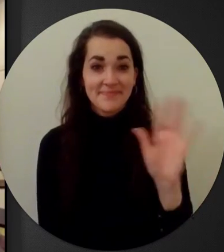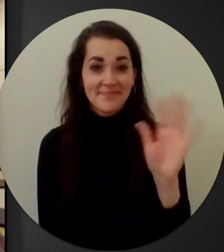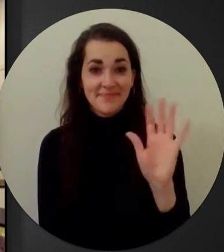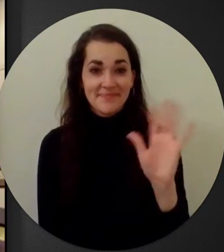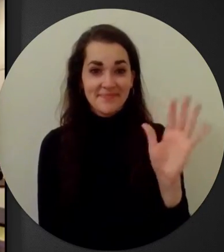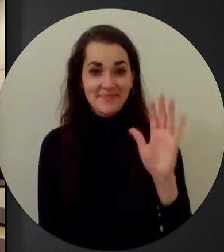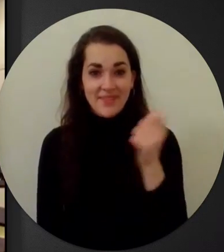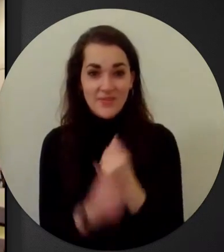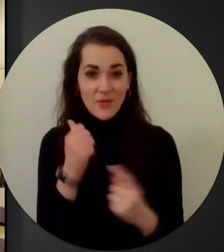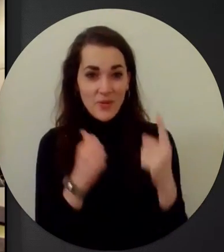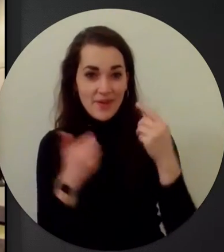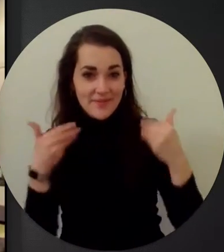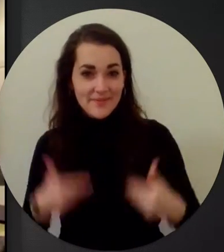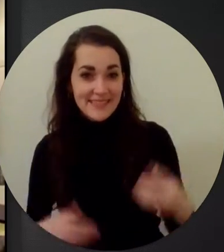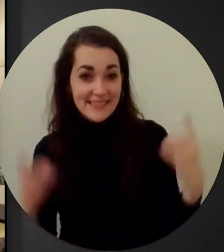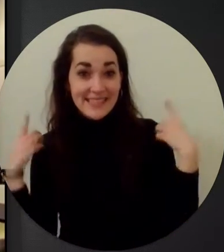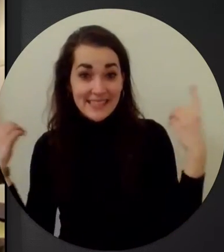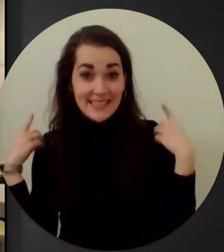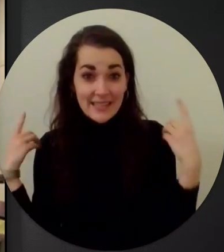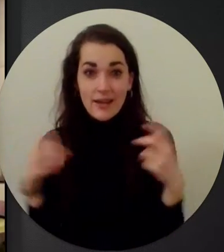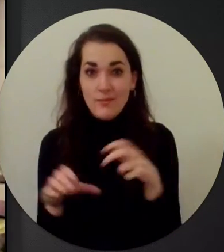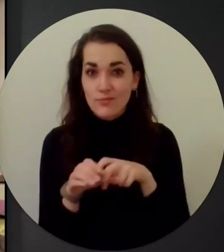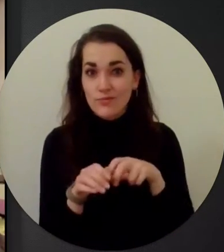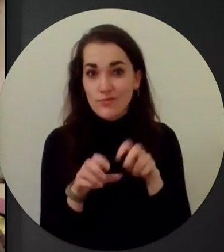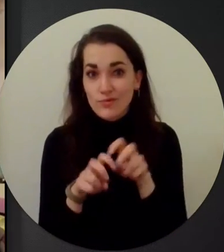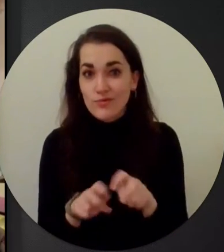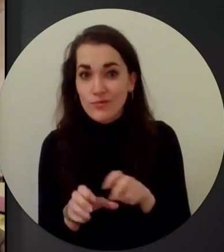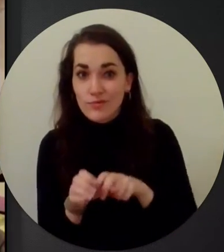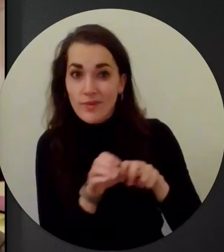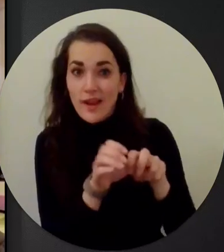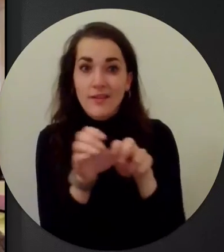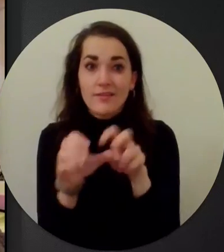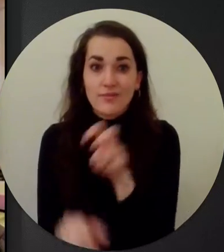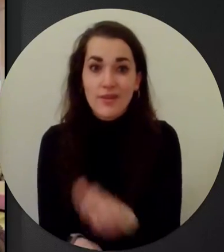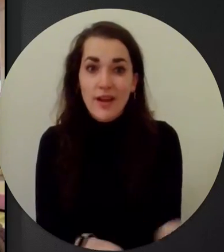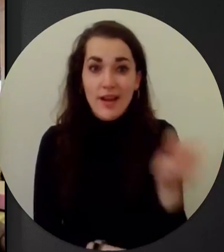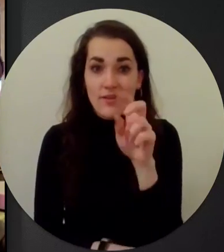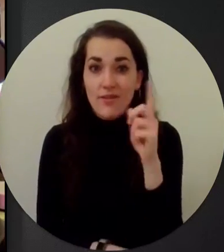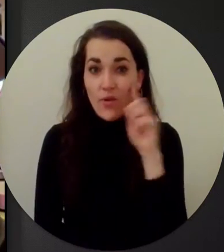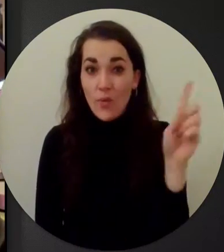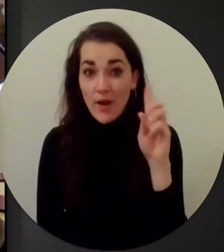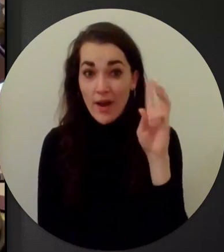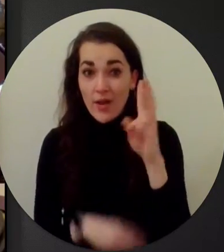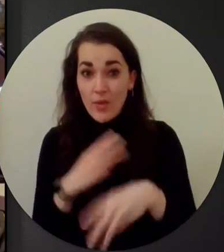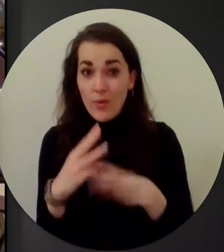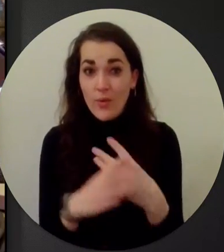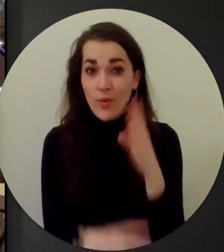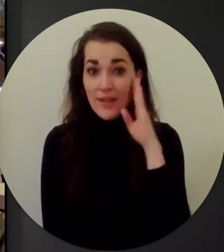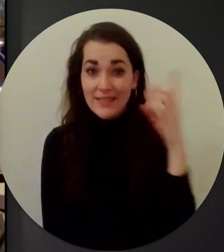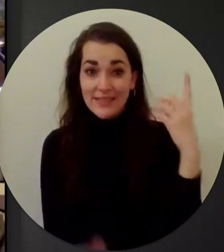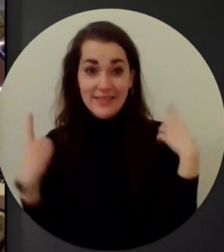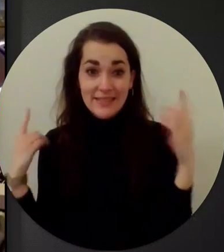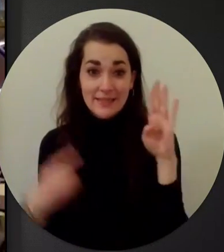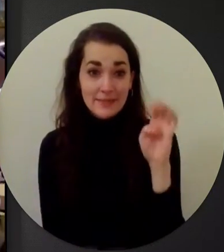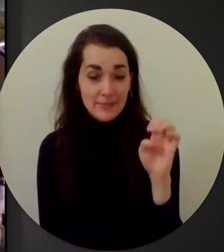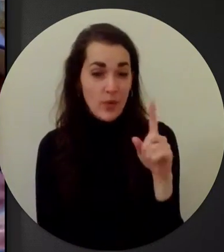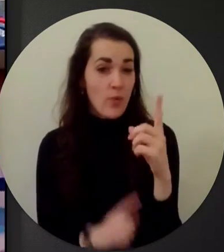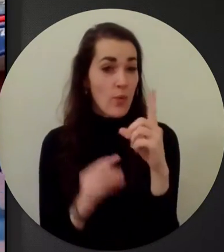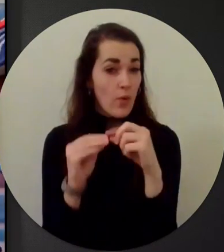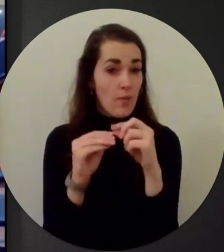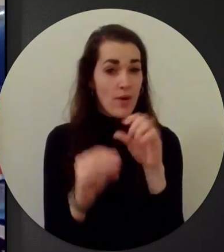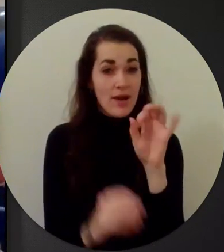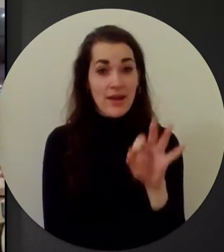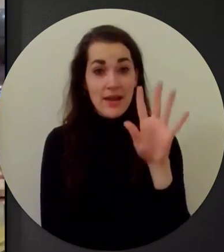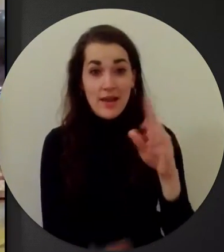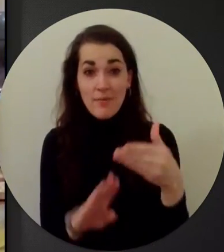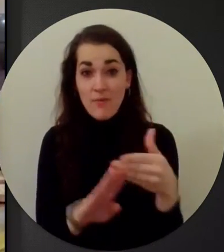Hey everybody, it's Mr. D on the road for Where in the World Will Mr. D Be? I wanted to give you guys one more hint before I film tomorrow.